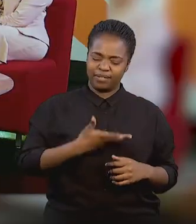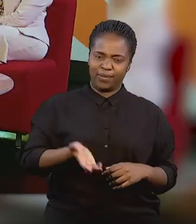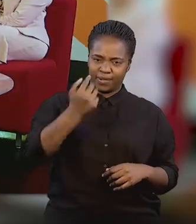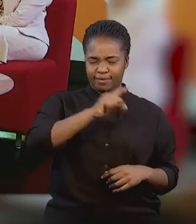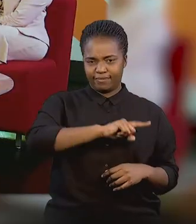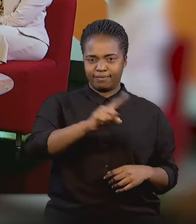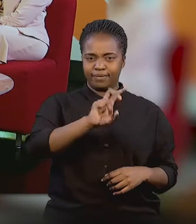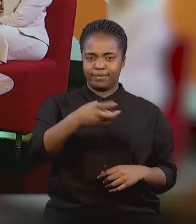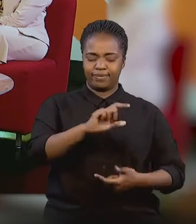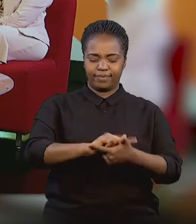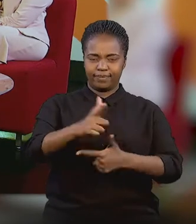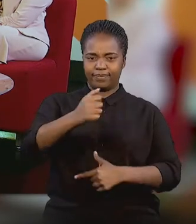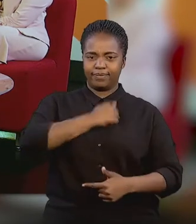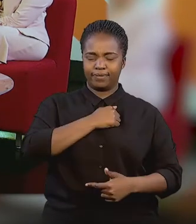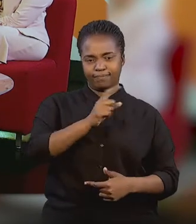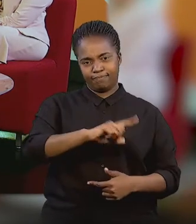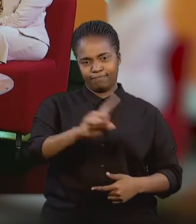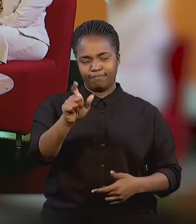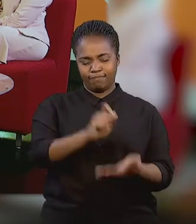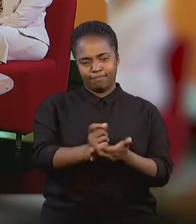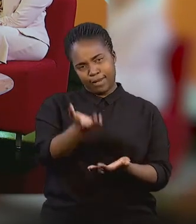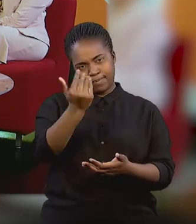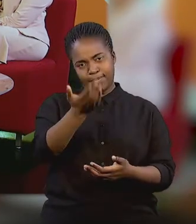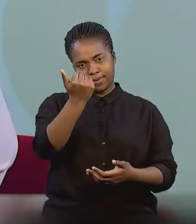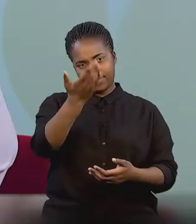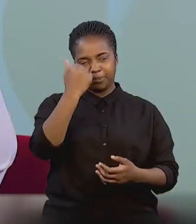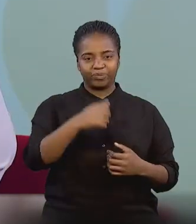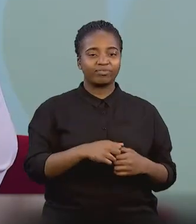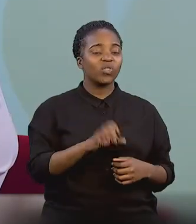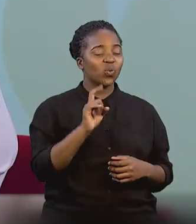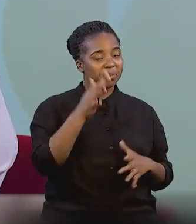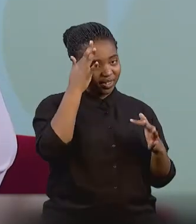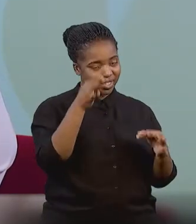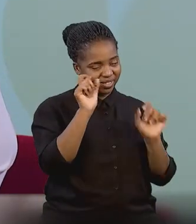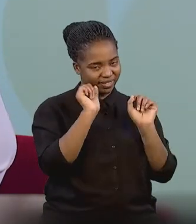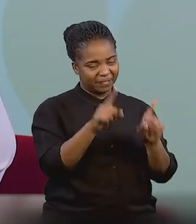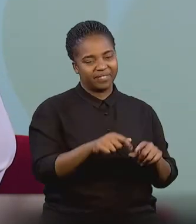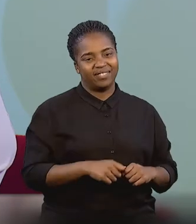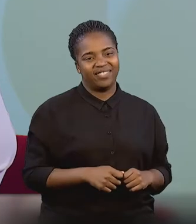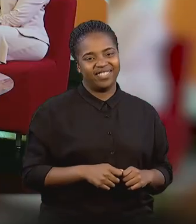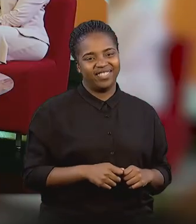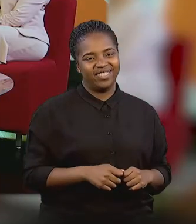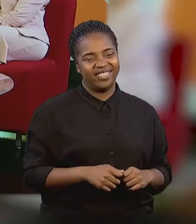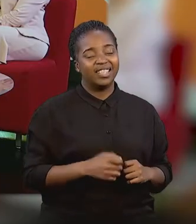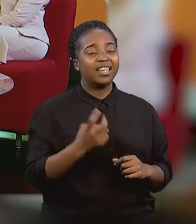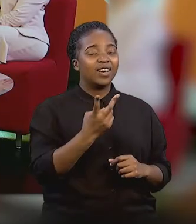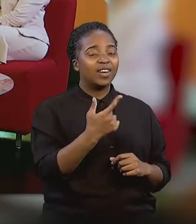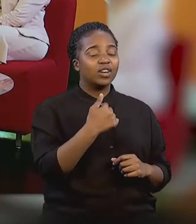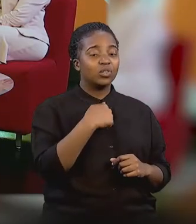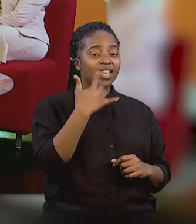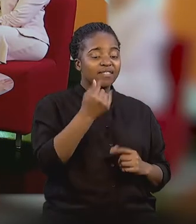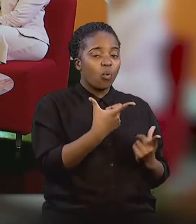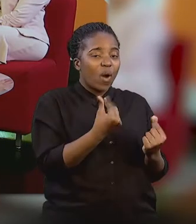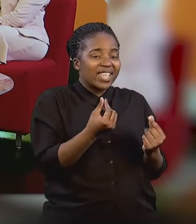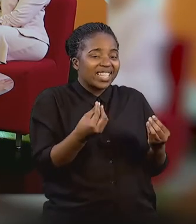my mom actually took me in there and they said, okay, well, come. They need to make decisions for themselves. And also that